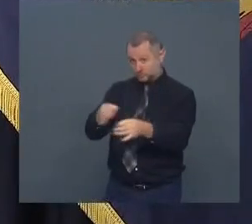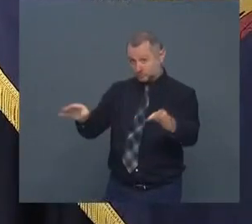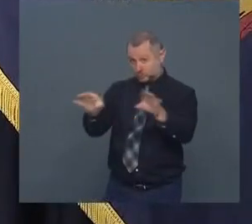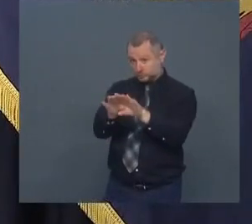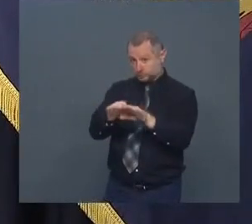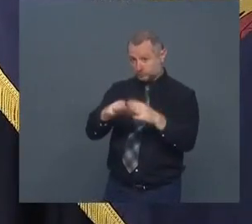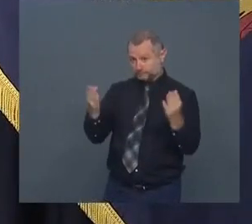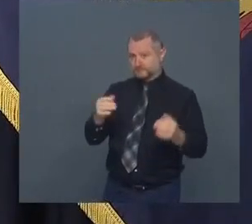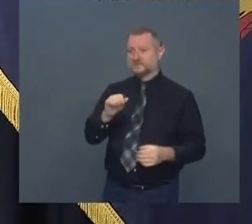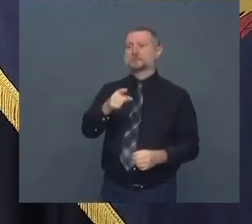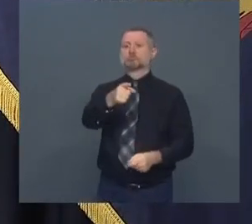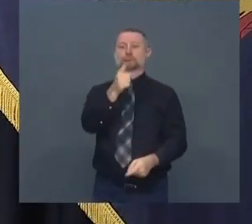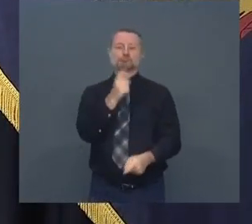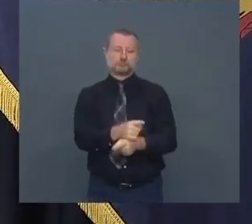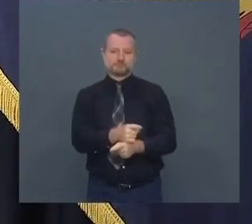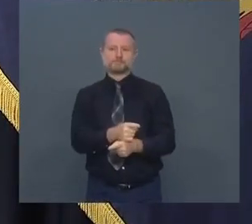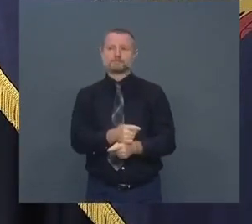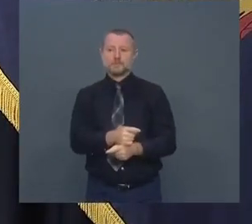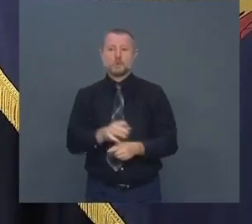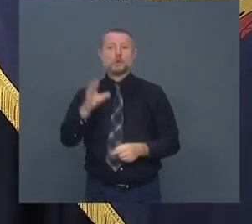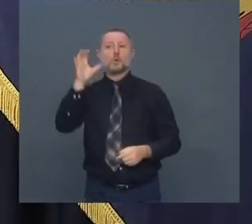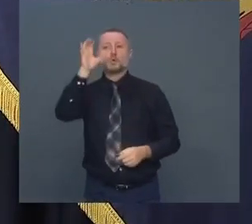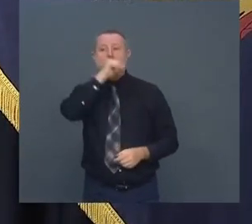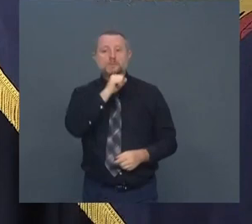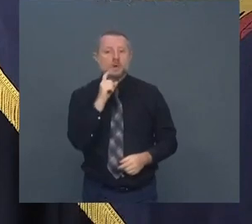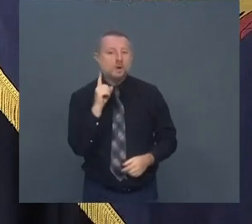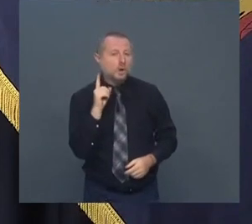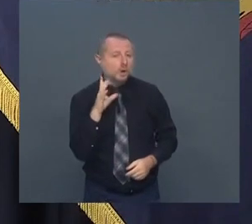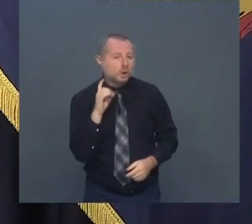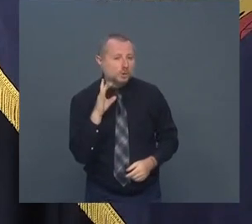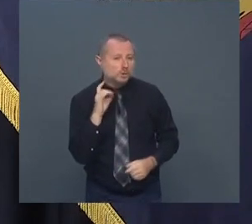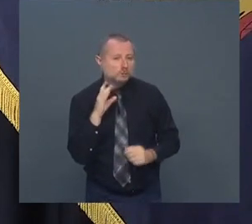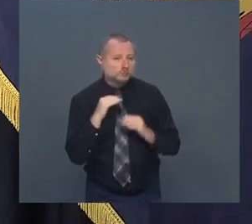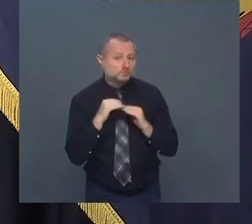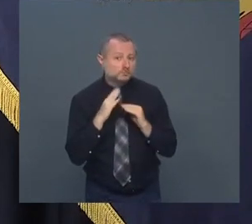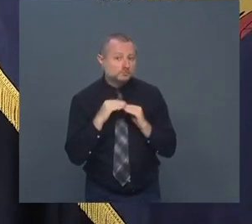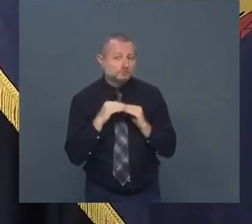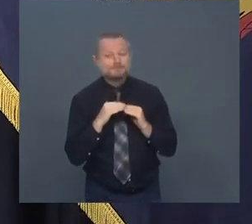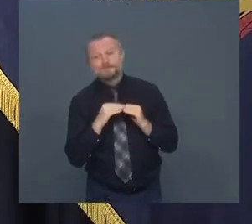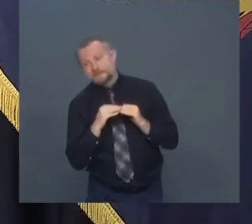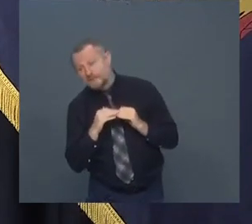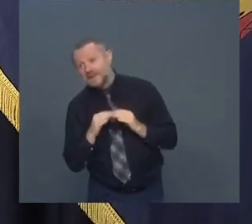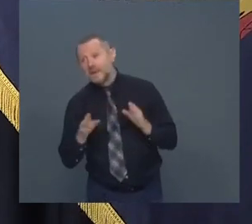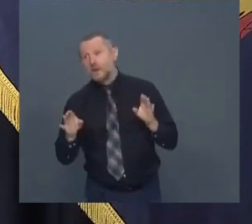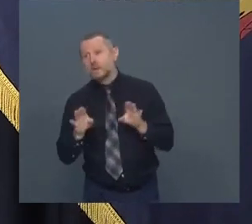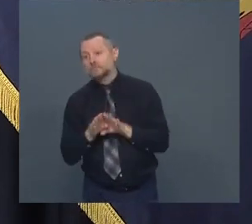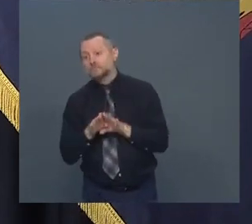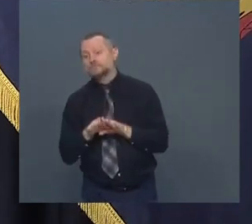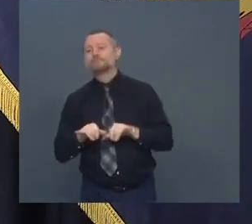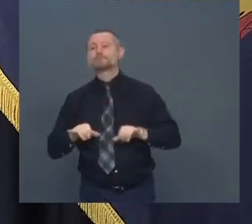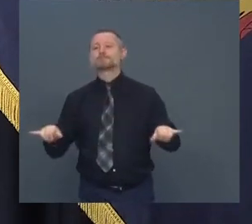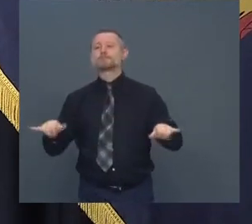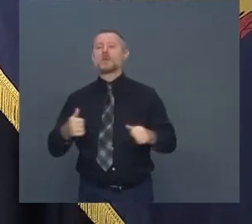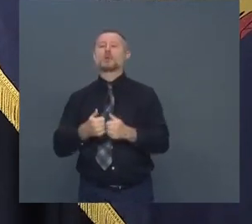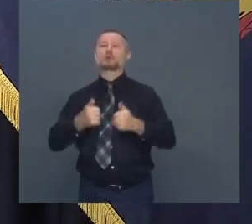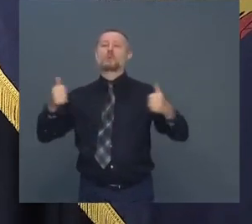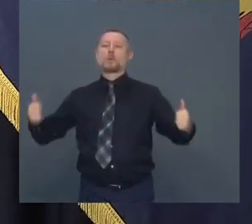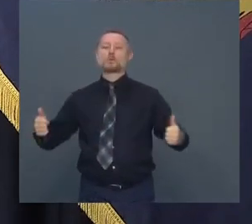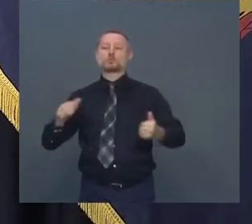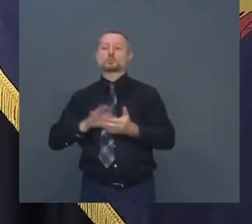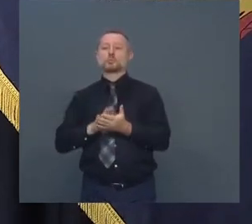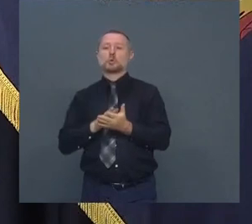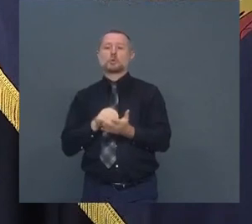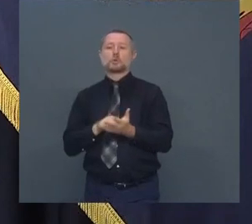100 is a closure point to remote unless there are